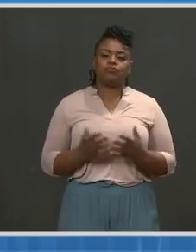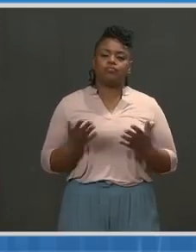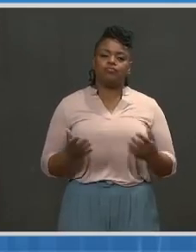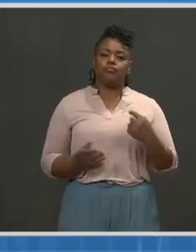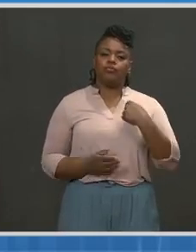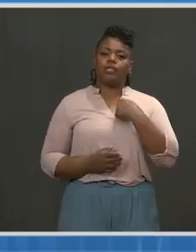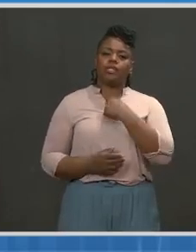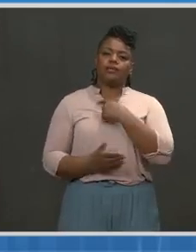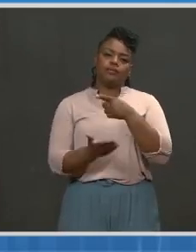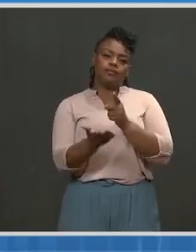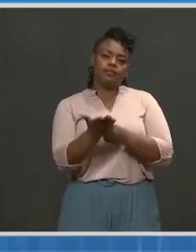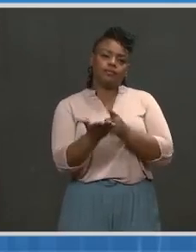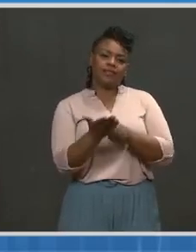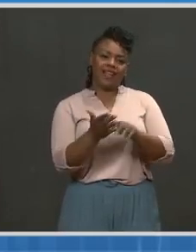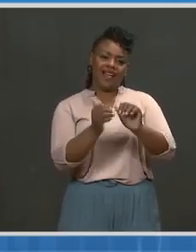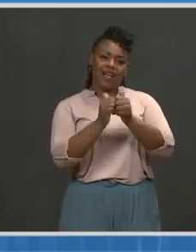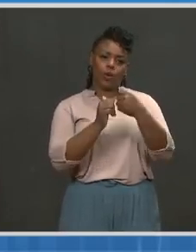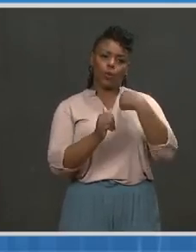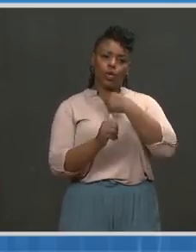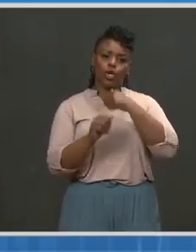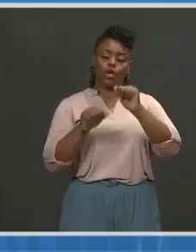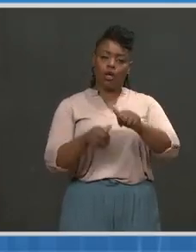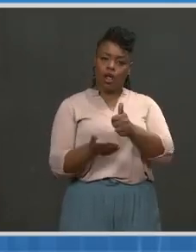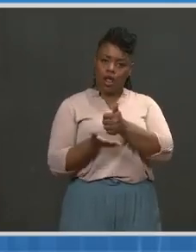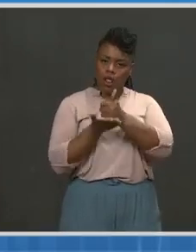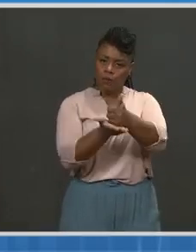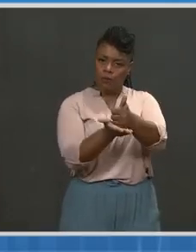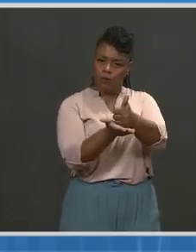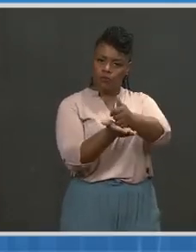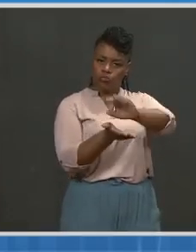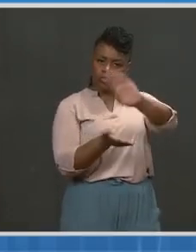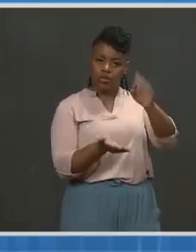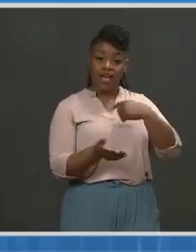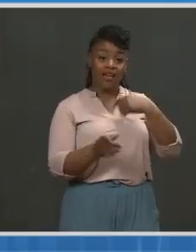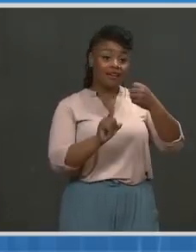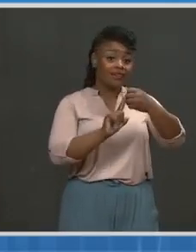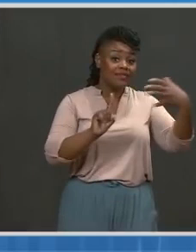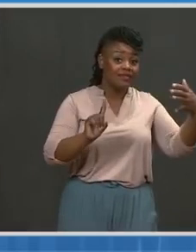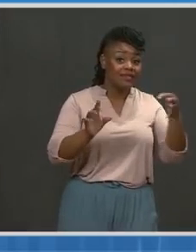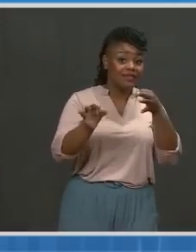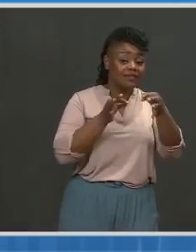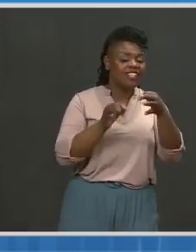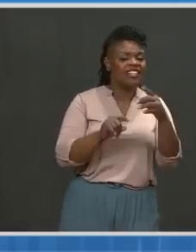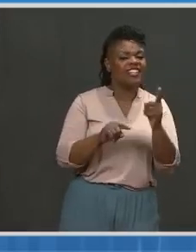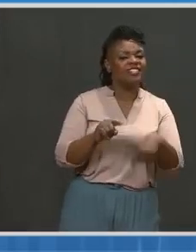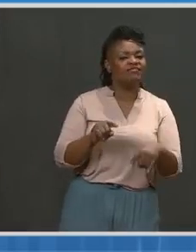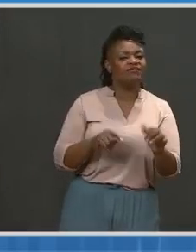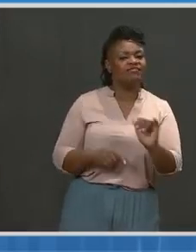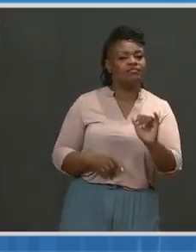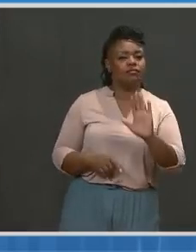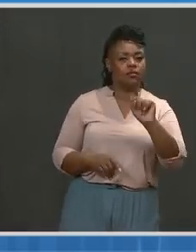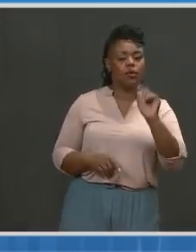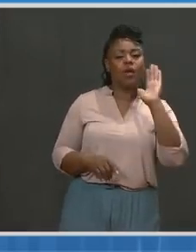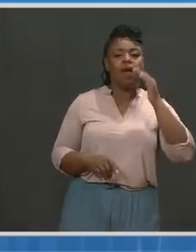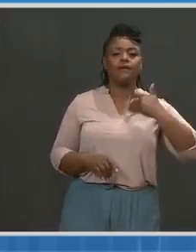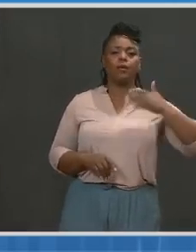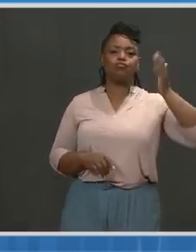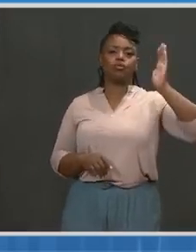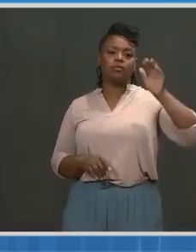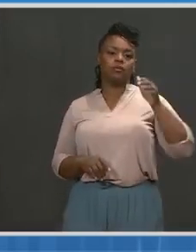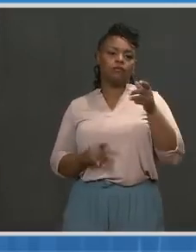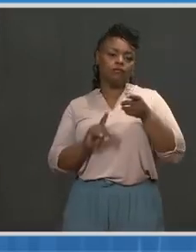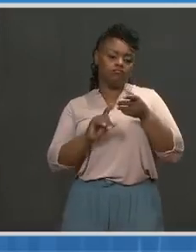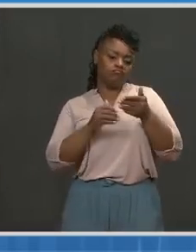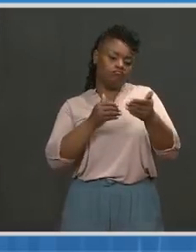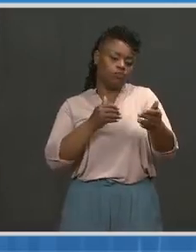discussing ways that we might be able to be helpful to Brazil. I can't go over the details. I'd like to wait to see what their presentation